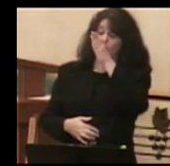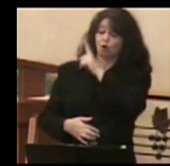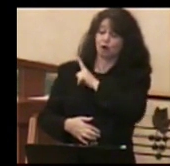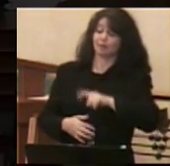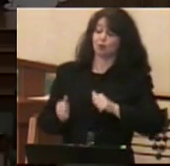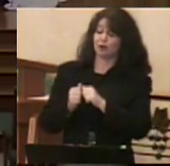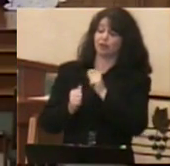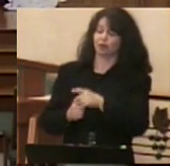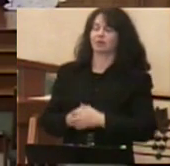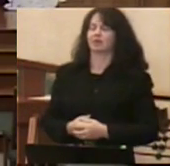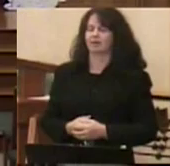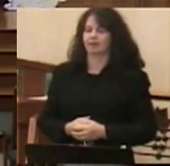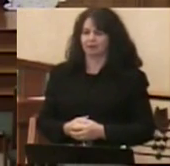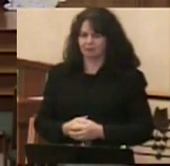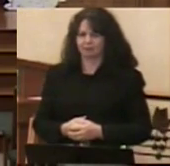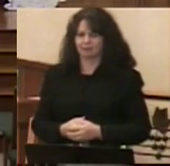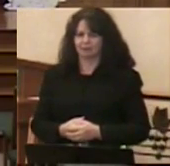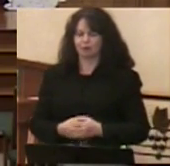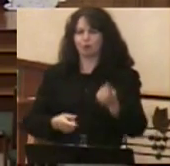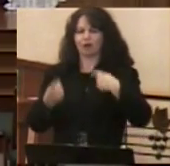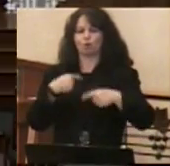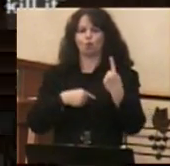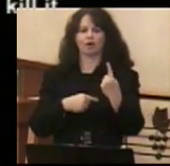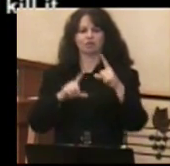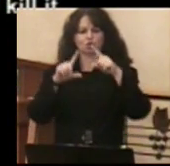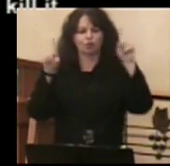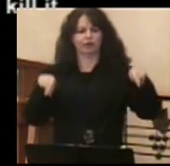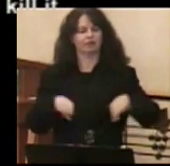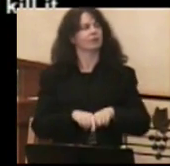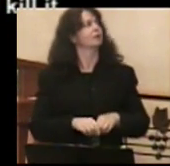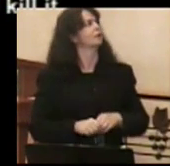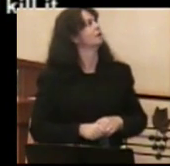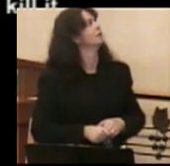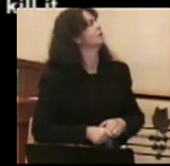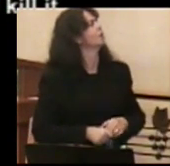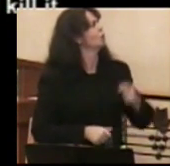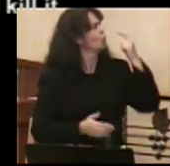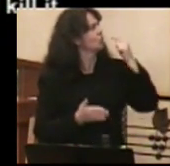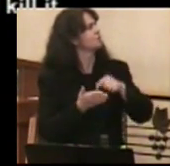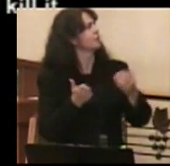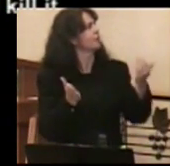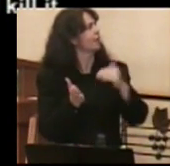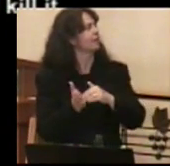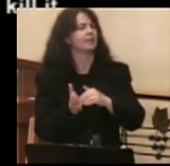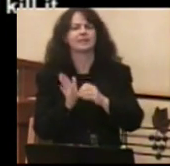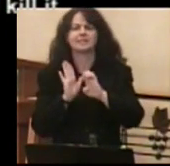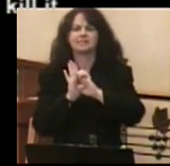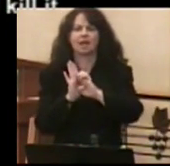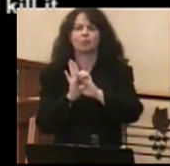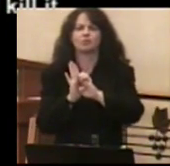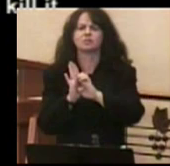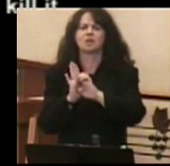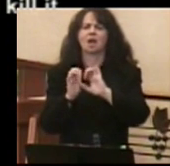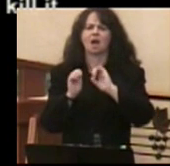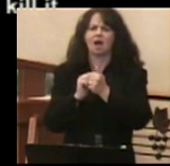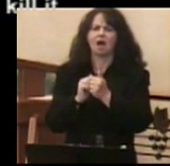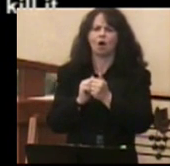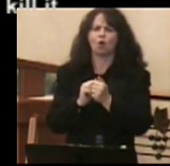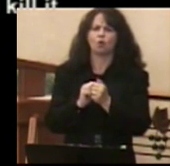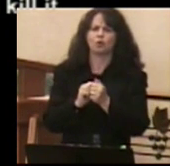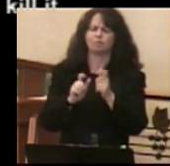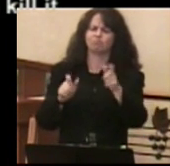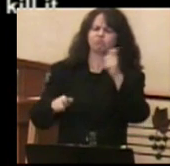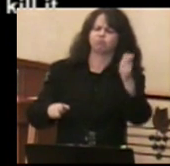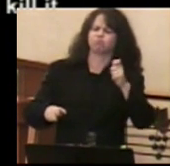If you'll click back one screen, notice again that he gives example here of how it is that he struck down